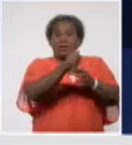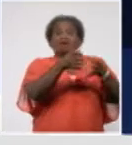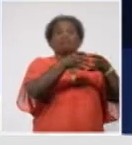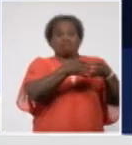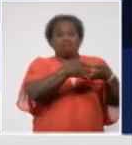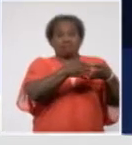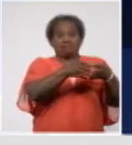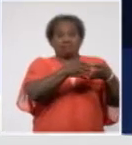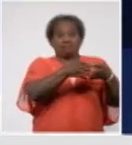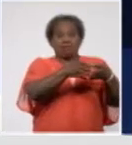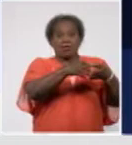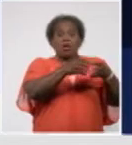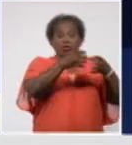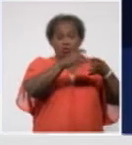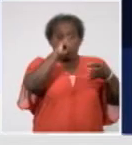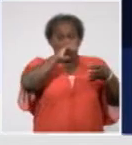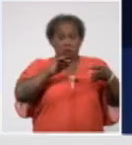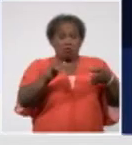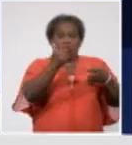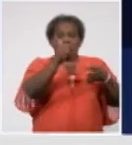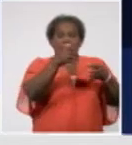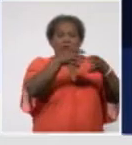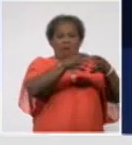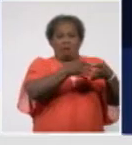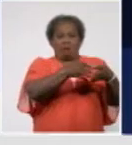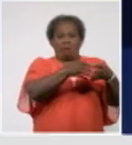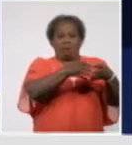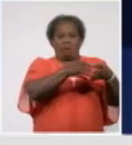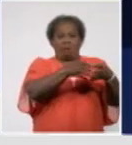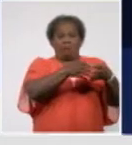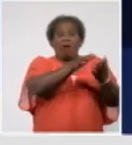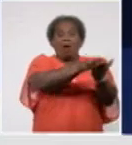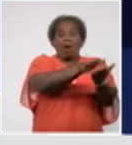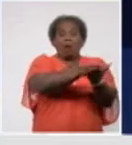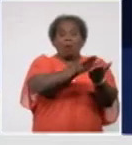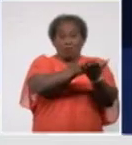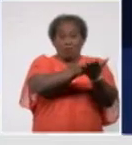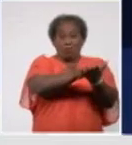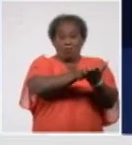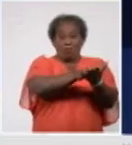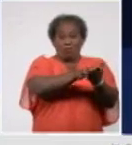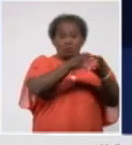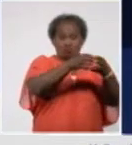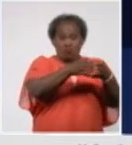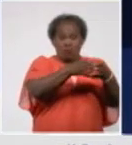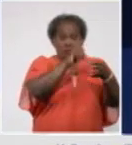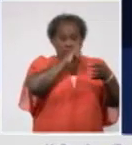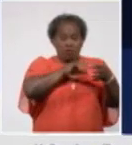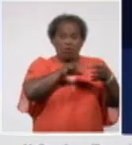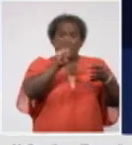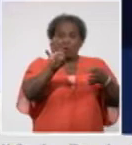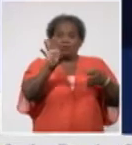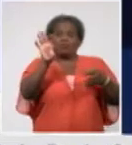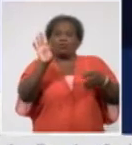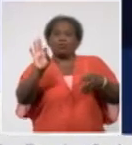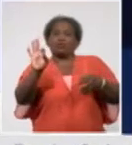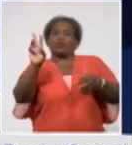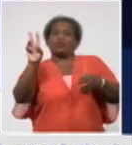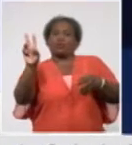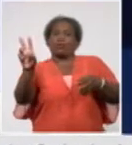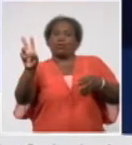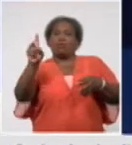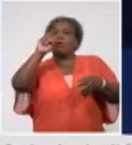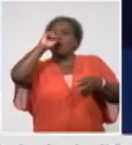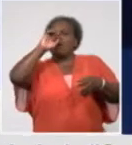age. 31 cases are between 40 and 59 and 16 are over the age of 60.